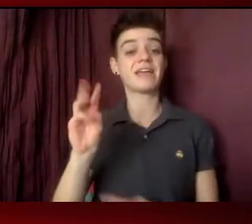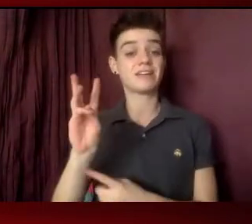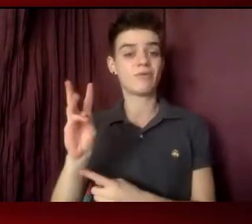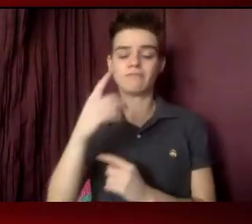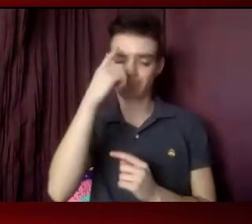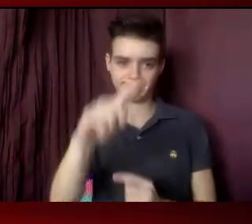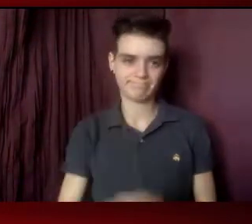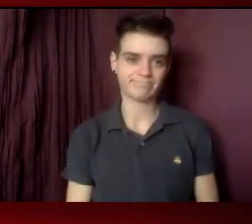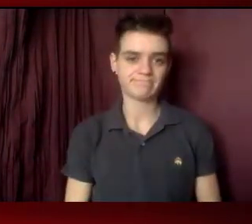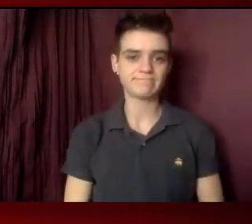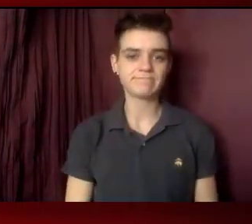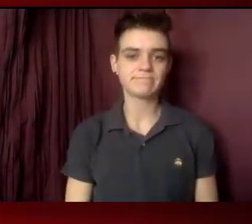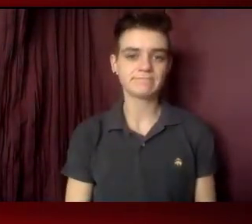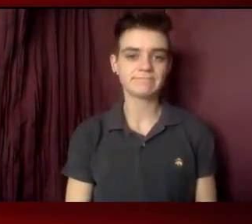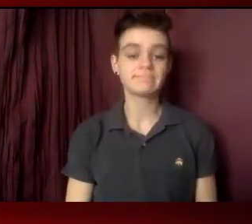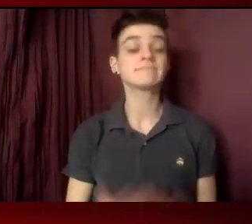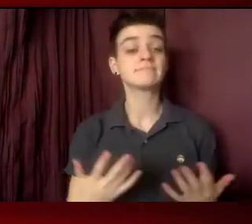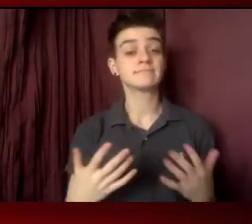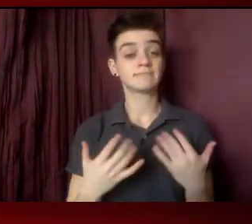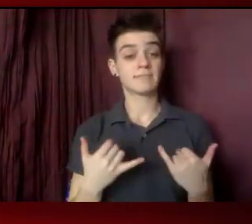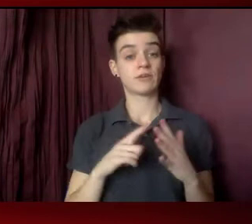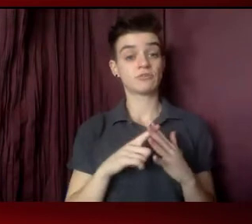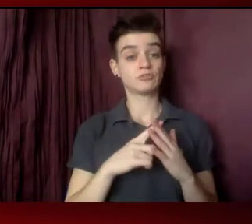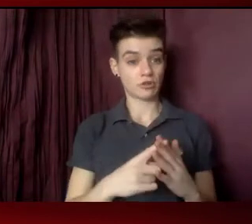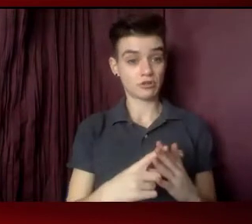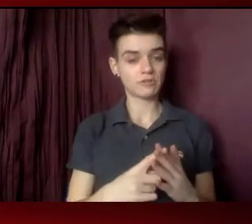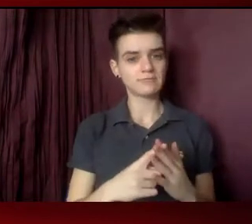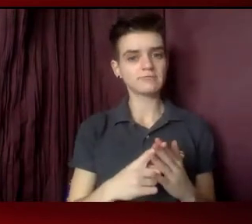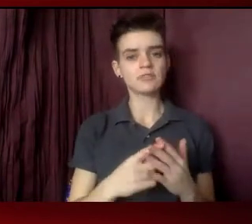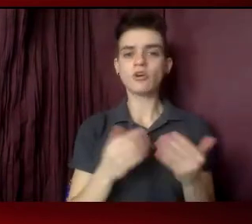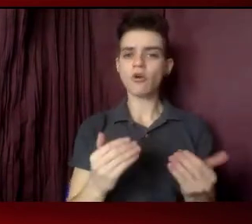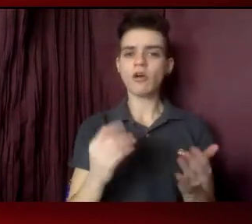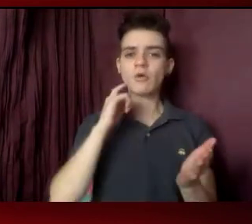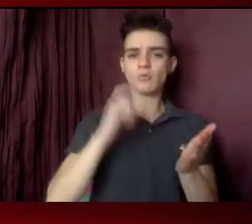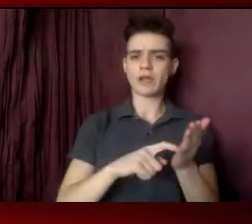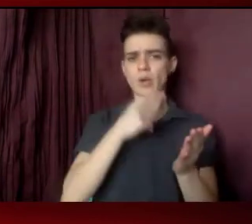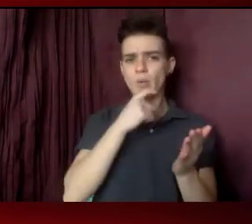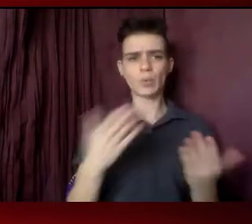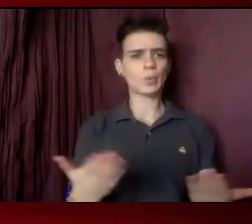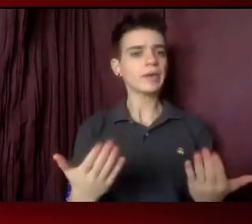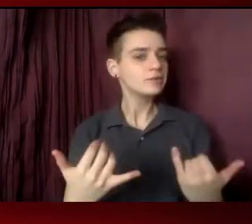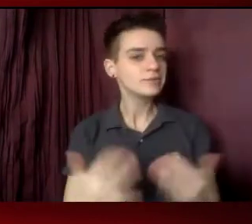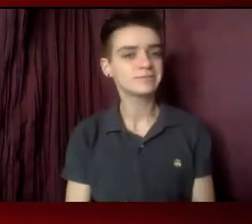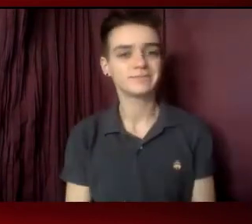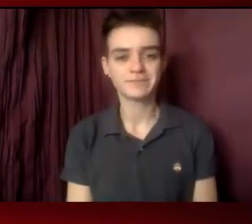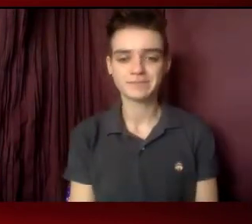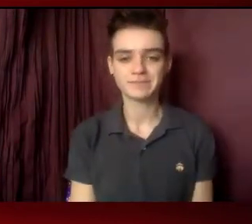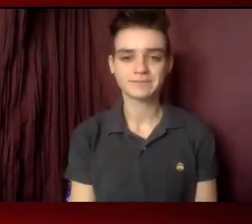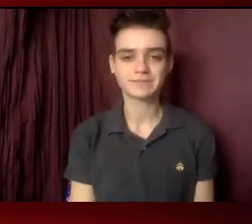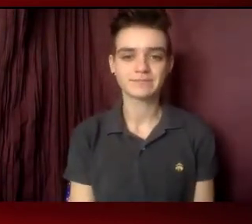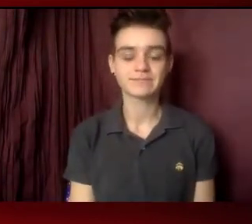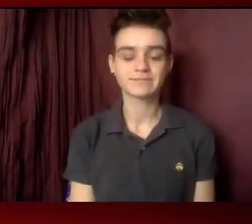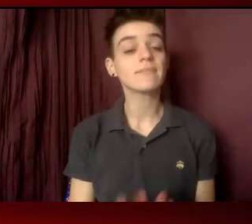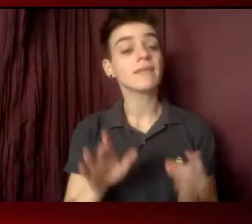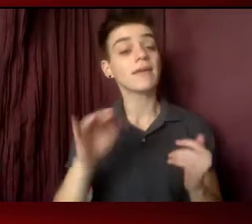for. And so as we get started today, let's recognize who's in this virtual house. So if you're